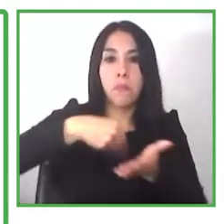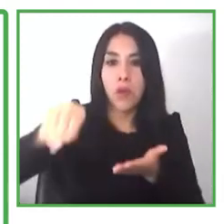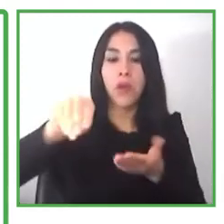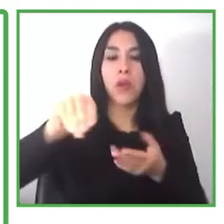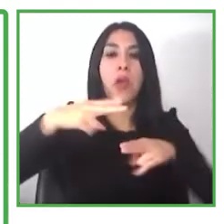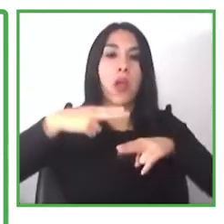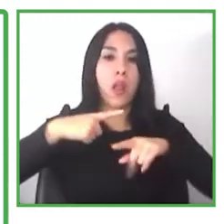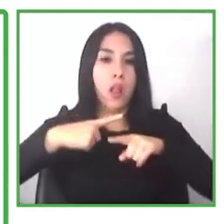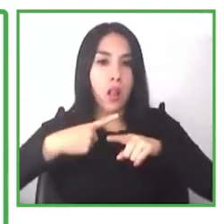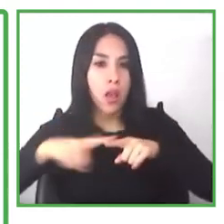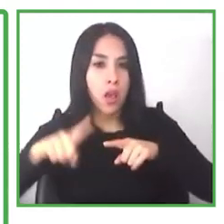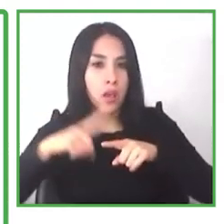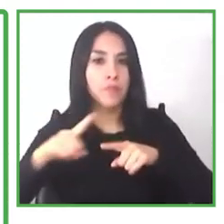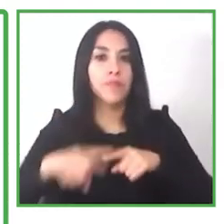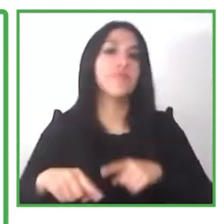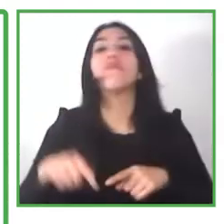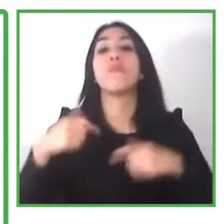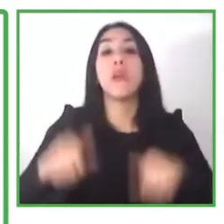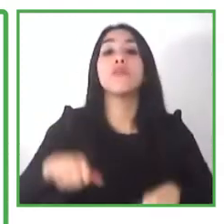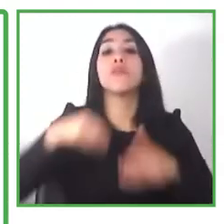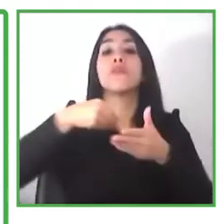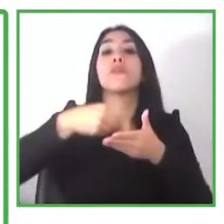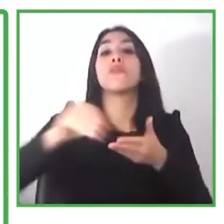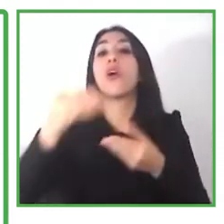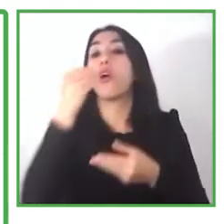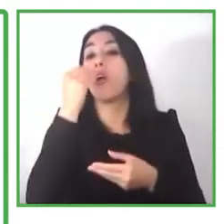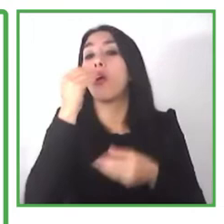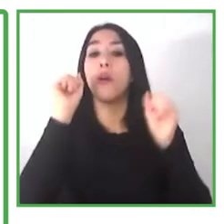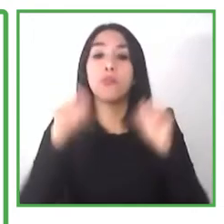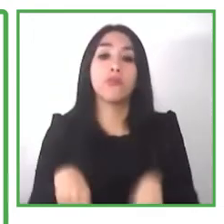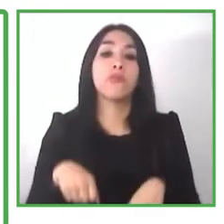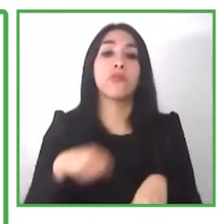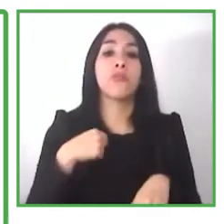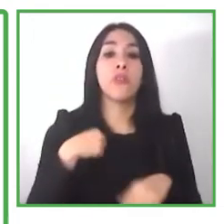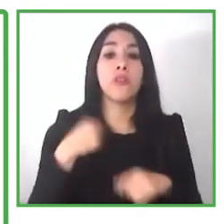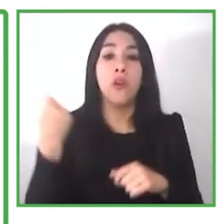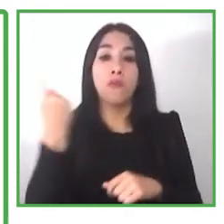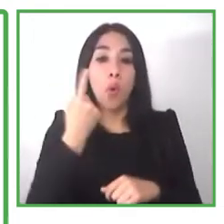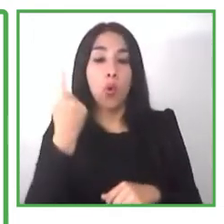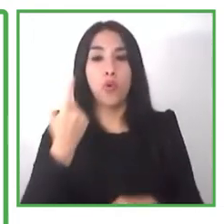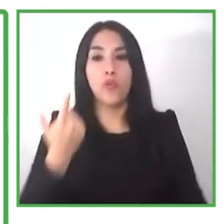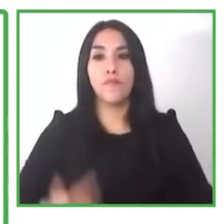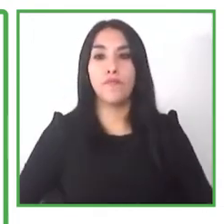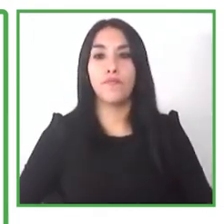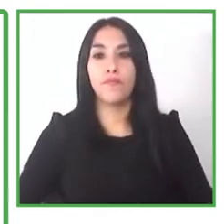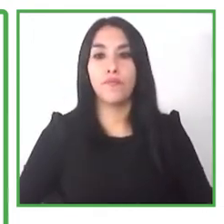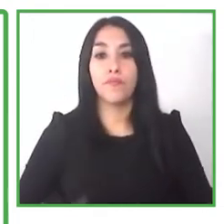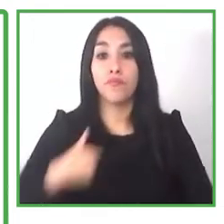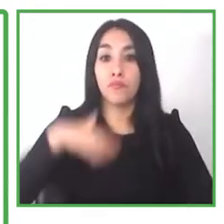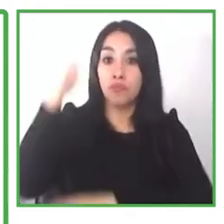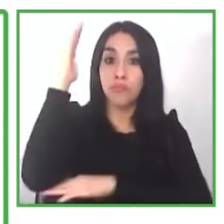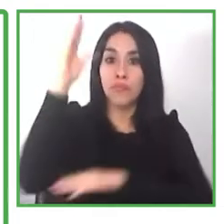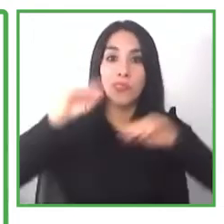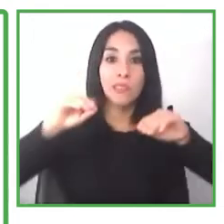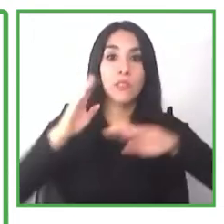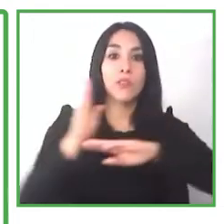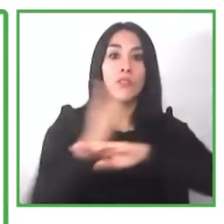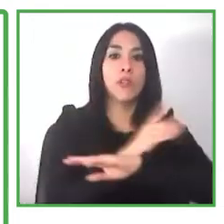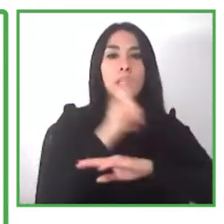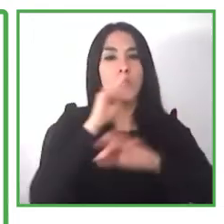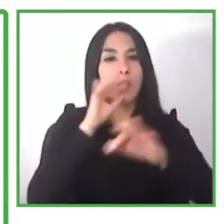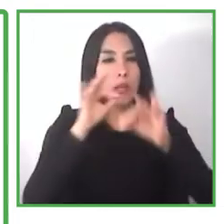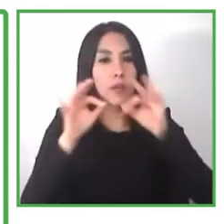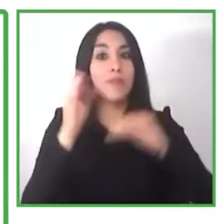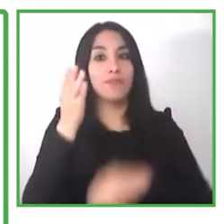the training uh as i said is is very is is um focused on life skills with an overarching